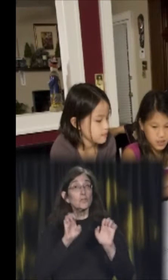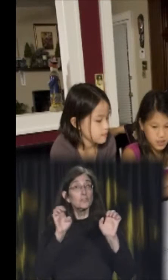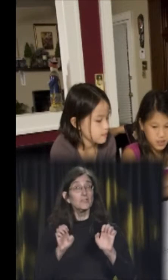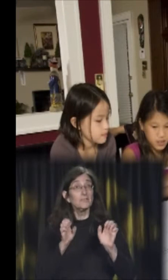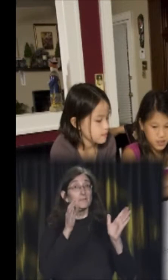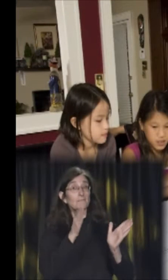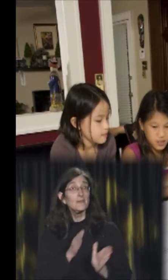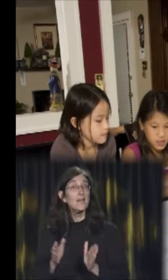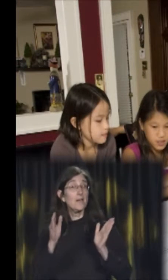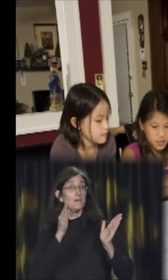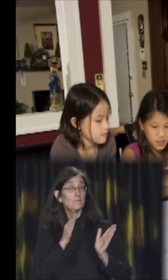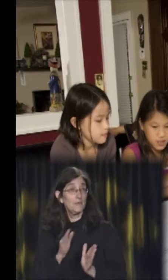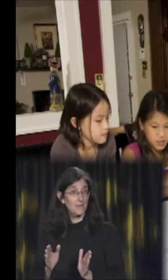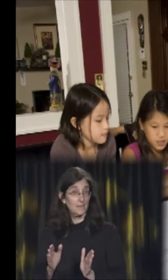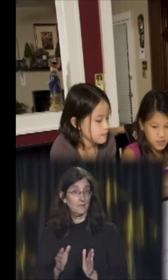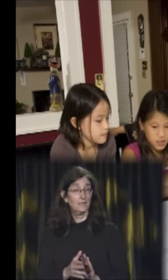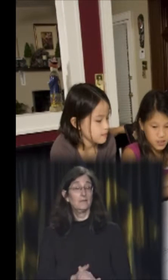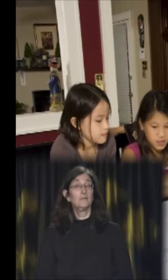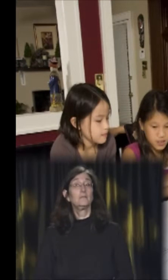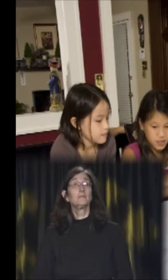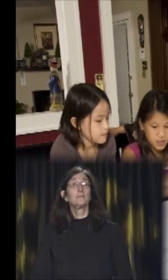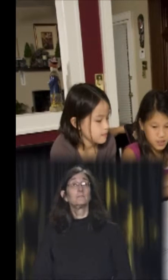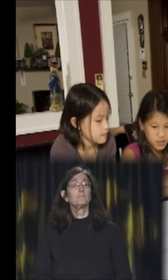First, make an emergency plan.